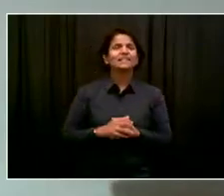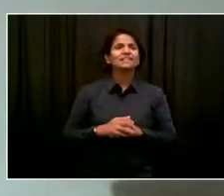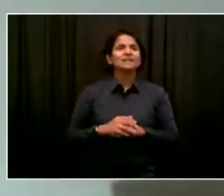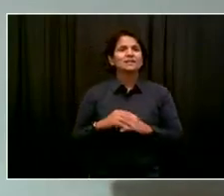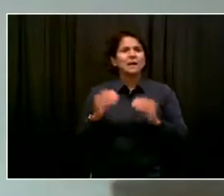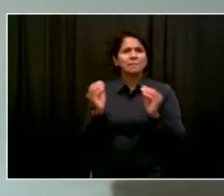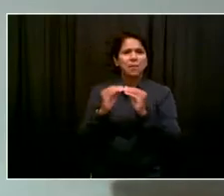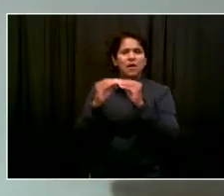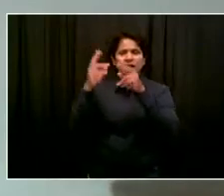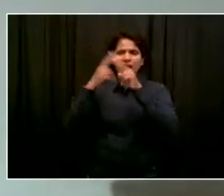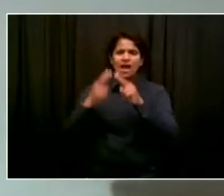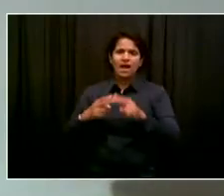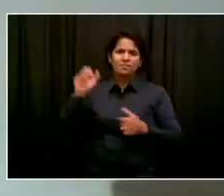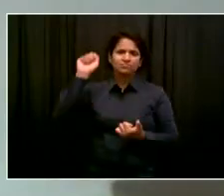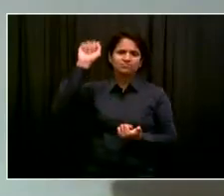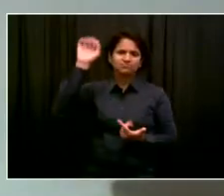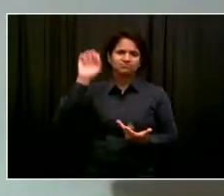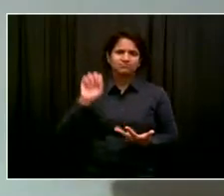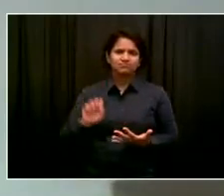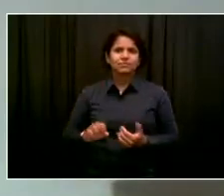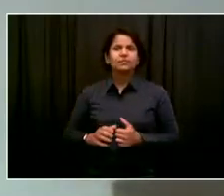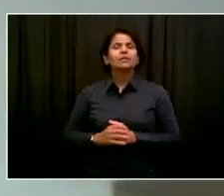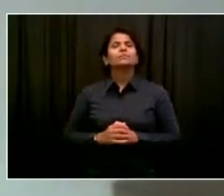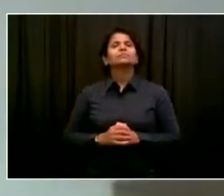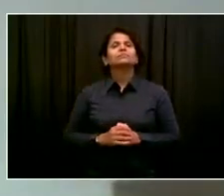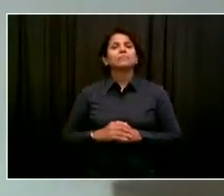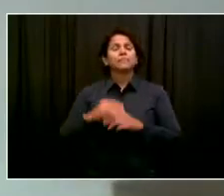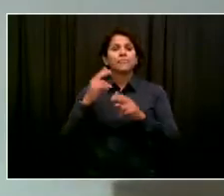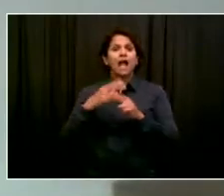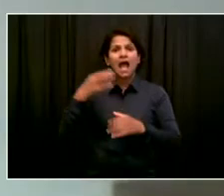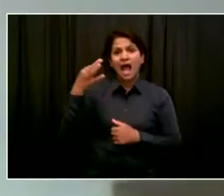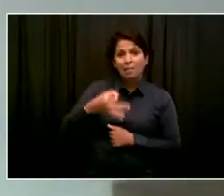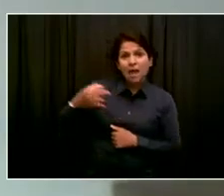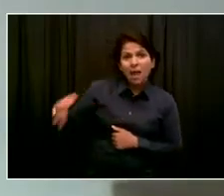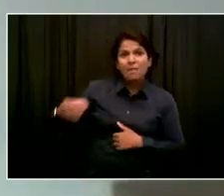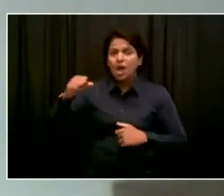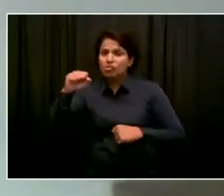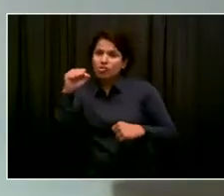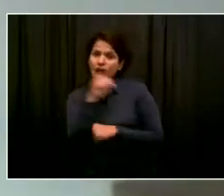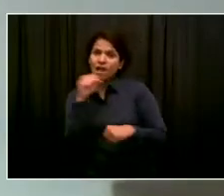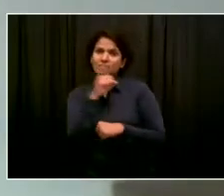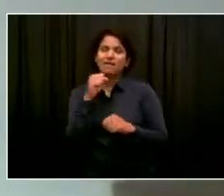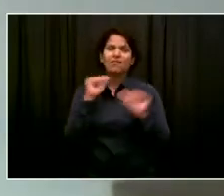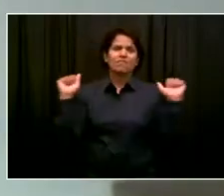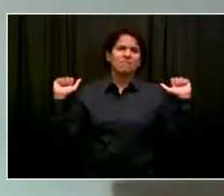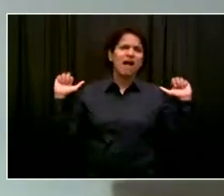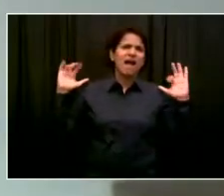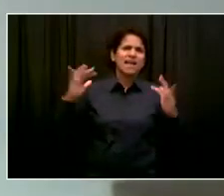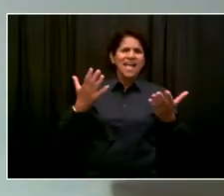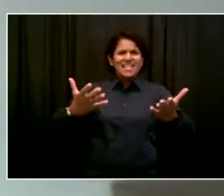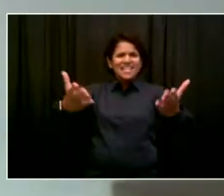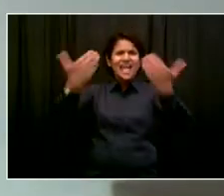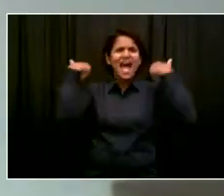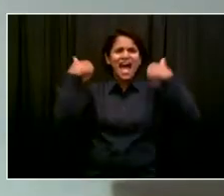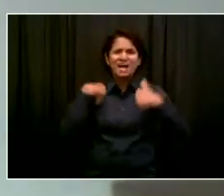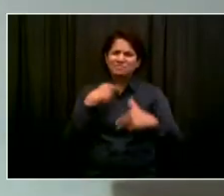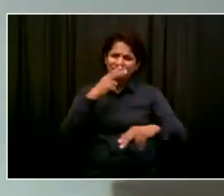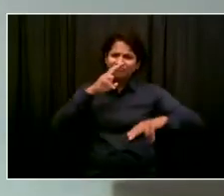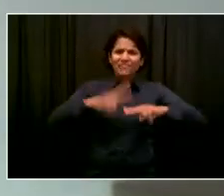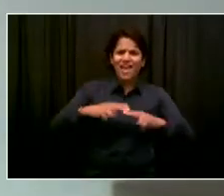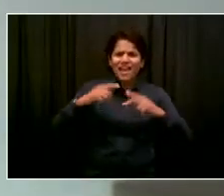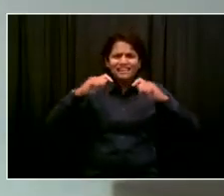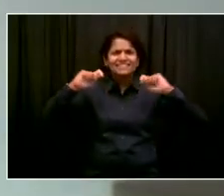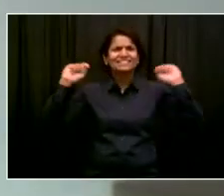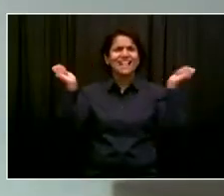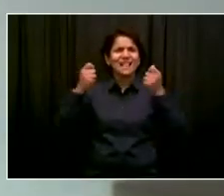show a lot of love to the hip hop community. And we just want everybody to come out. Have a ball, you know, is serious. You know, five